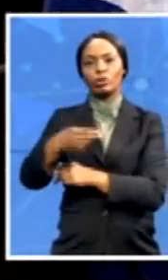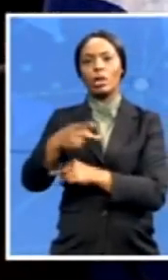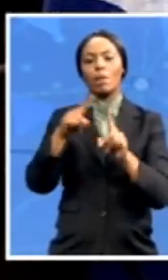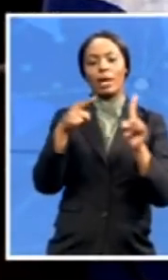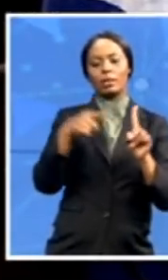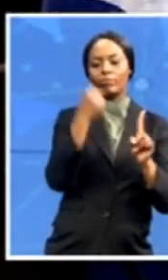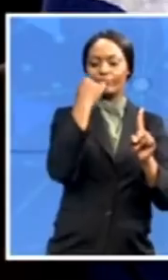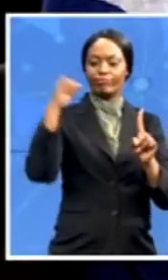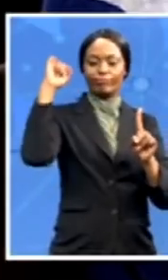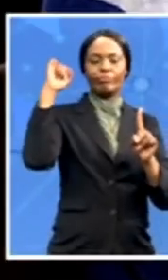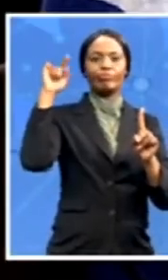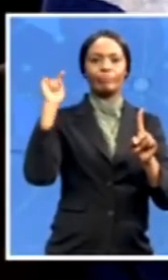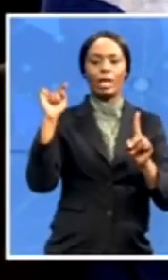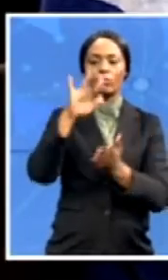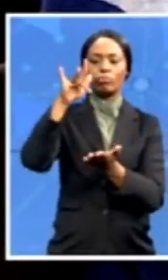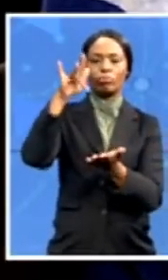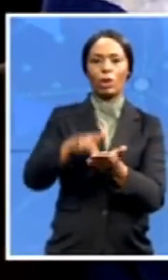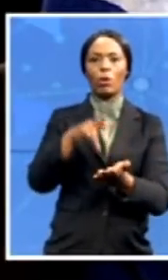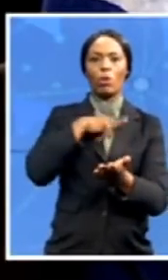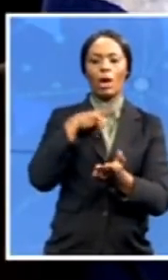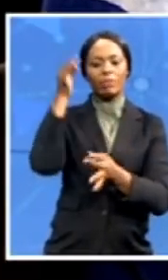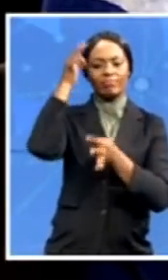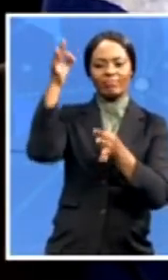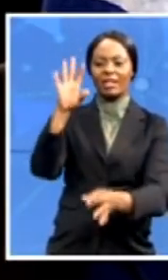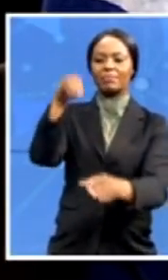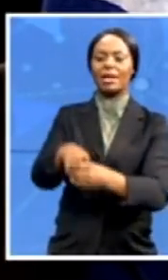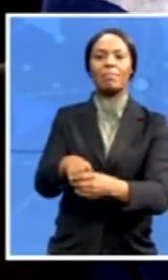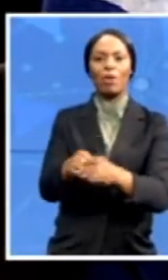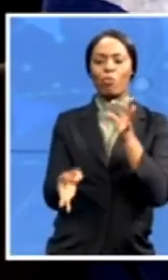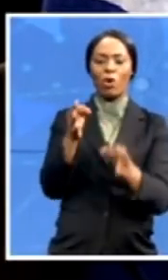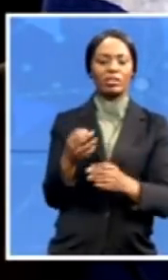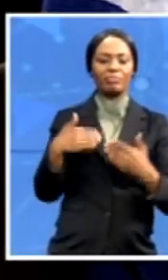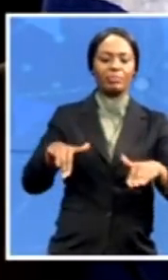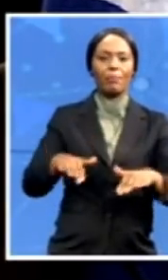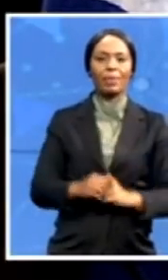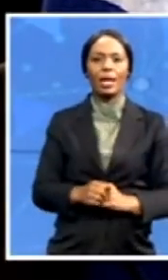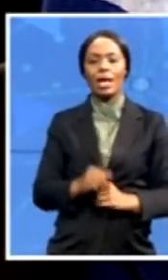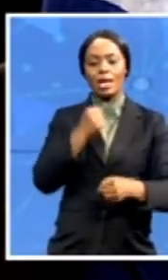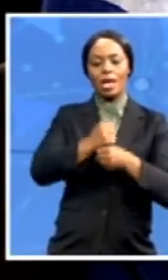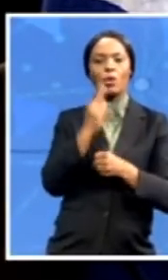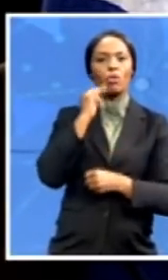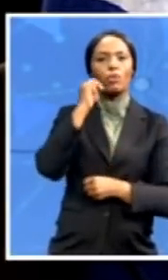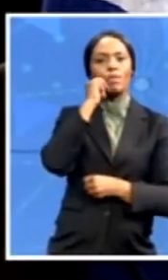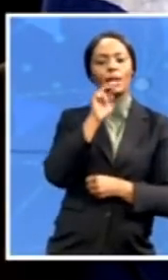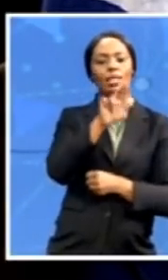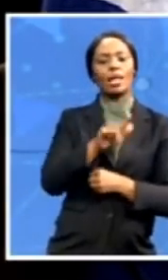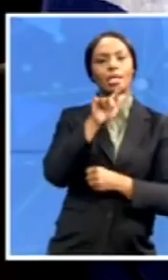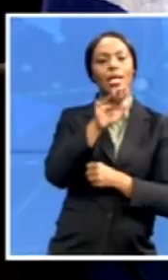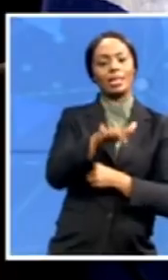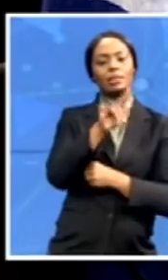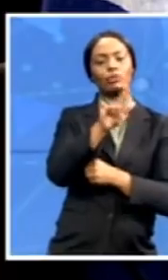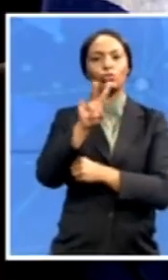active politics. In November 1972, he was elected as Member of Parliament for Vereeniging.